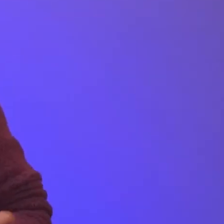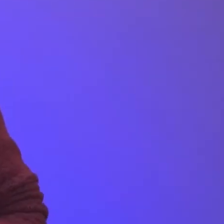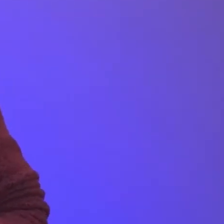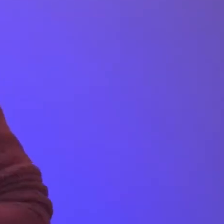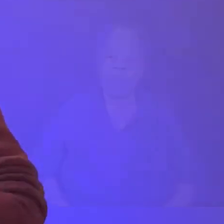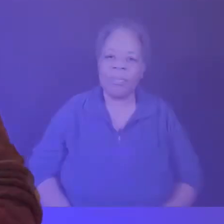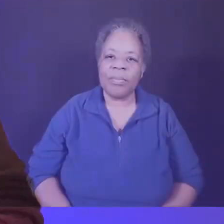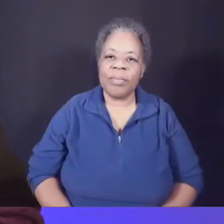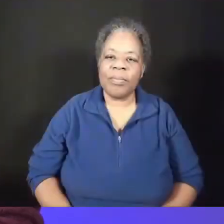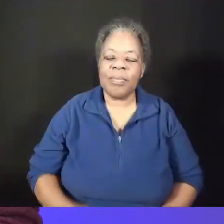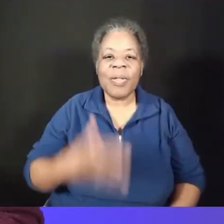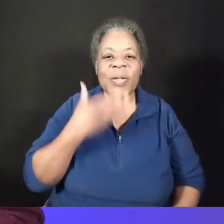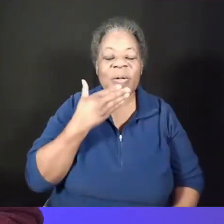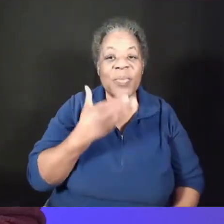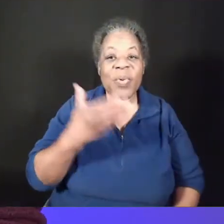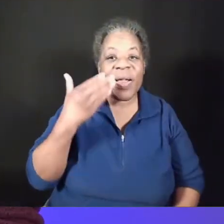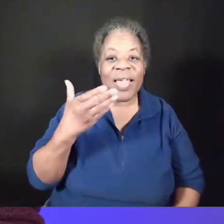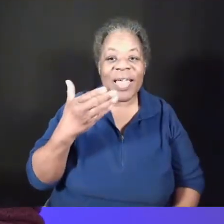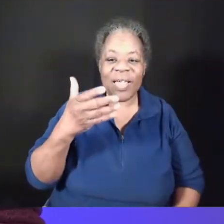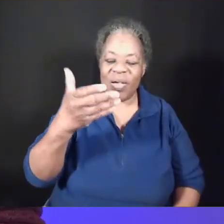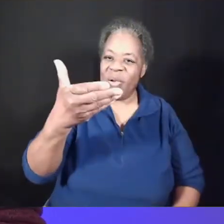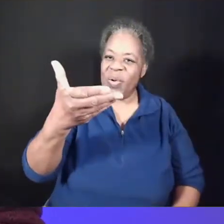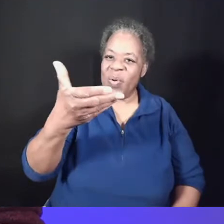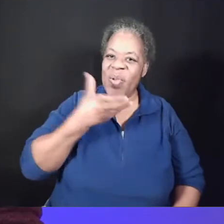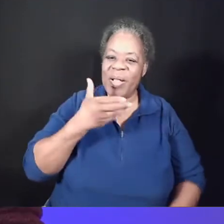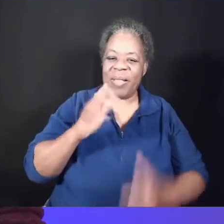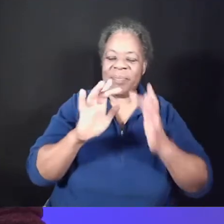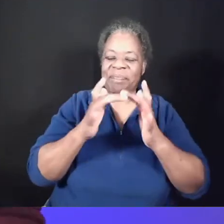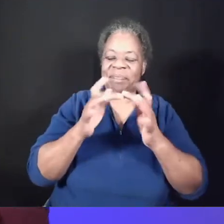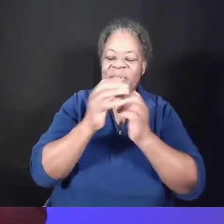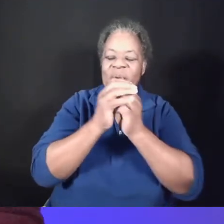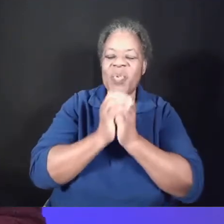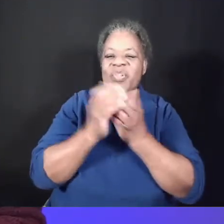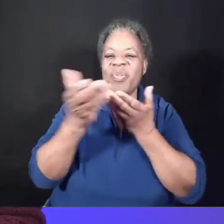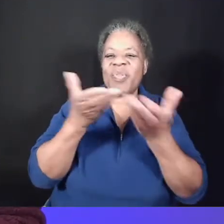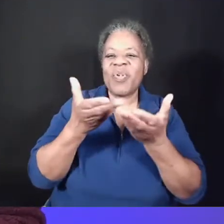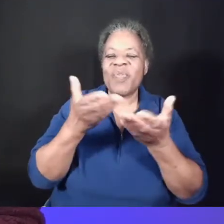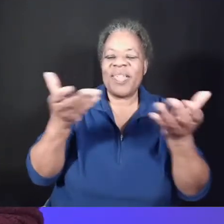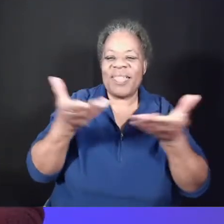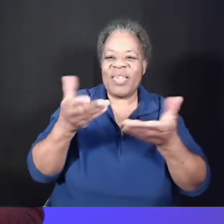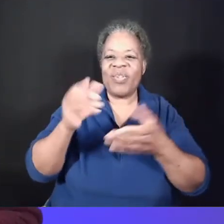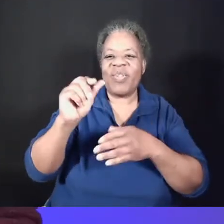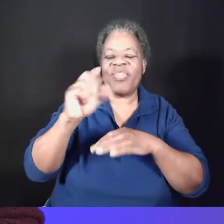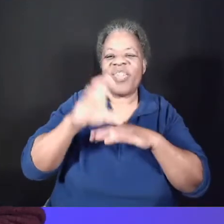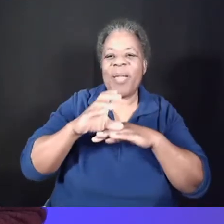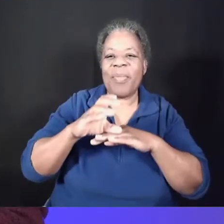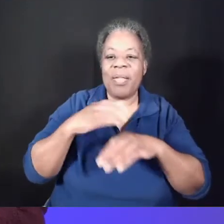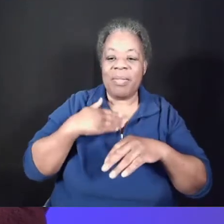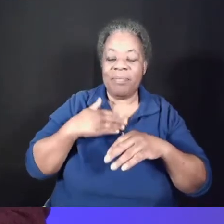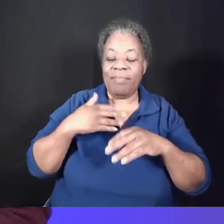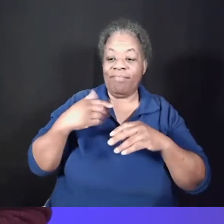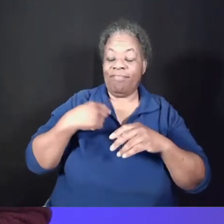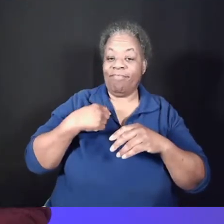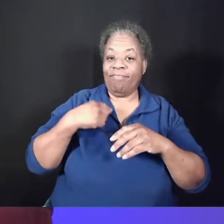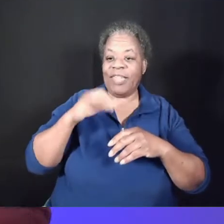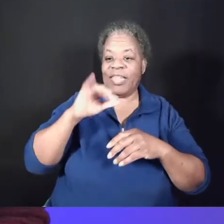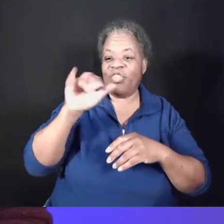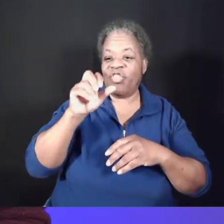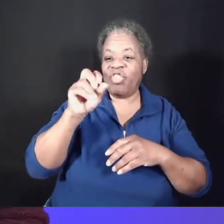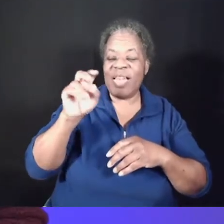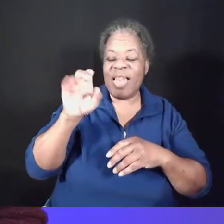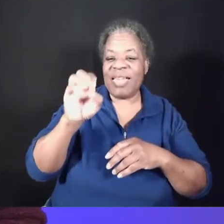Good morning, and welcome to the Digital Worship Service of Grace Chapel. My name is Jeanette Yepp, and I'm one of the pastors on staff,